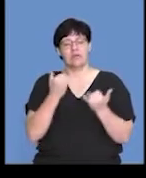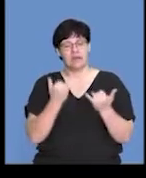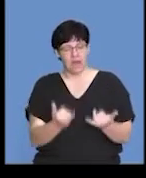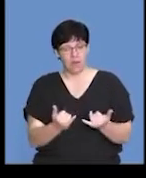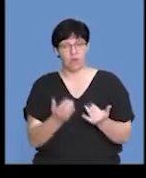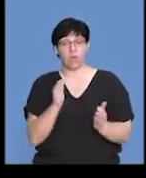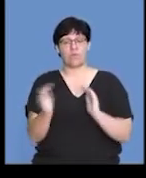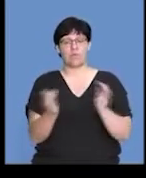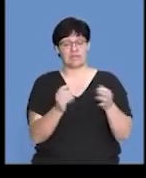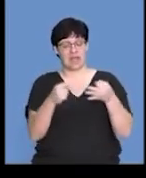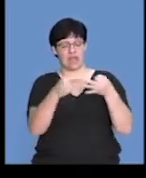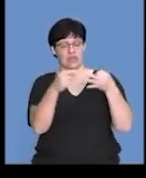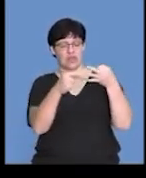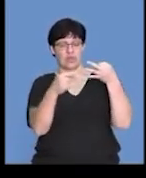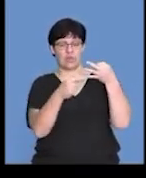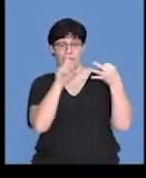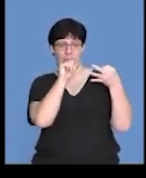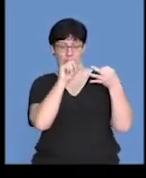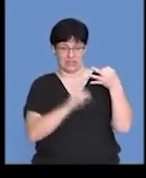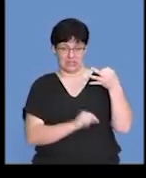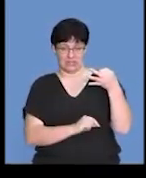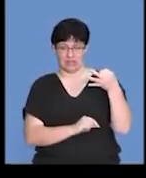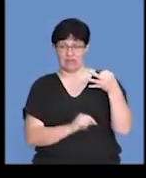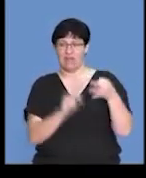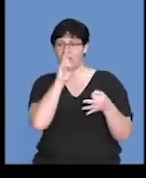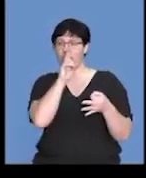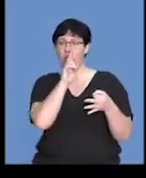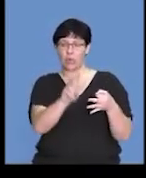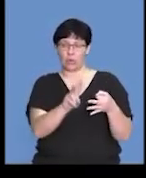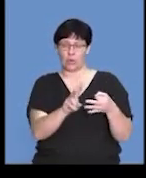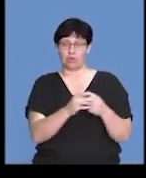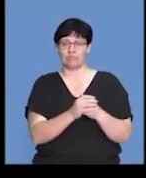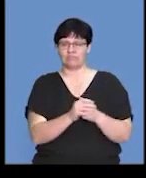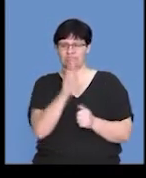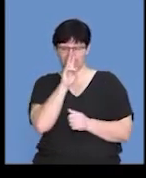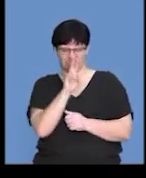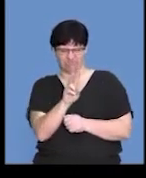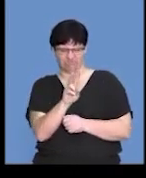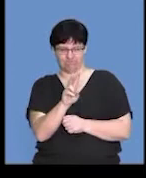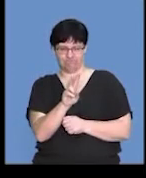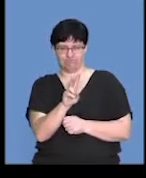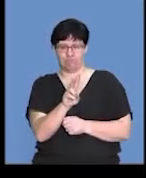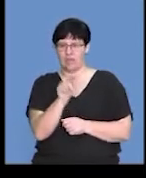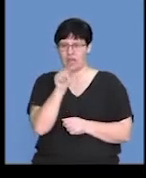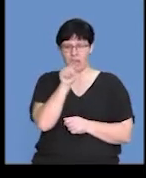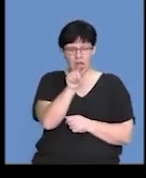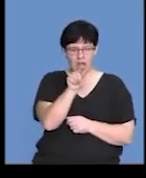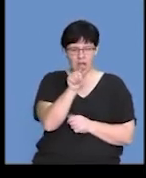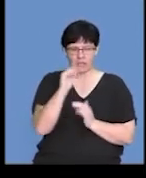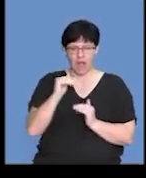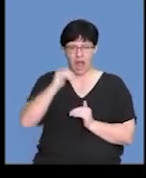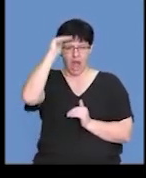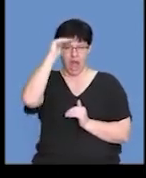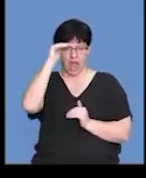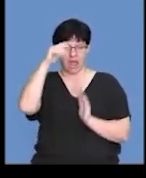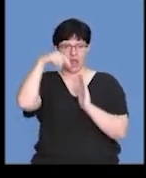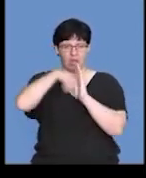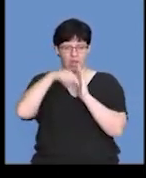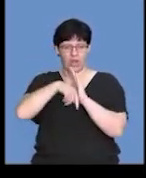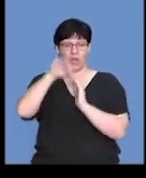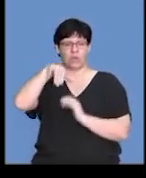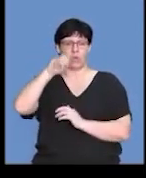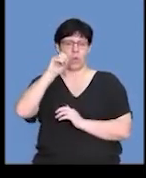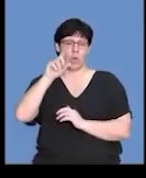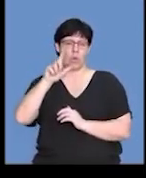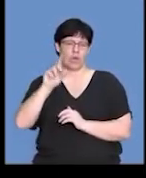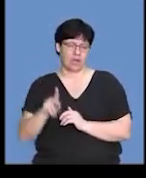it's a comparison of three different bird species. And here if you look at that, you would very quickly look at this egg having the highest content of yolk.